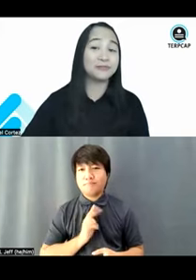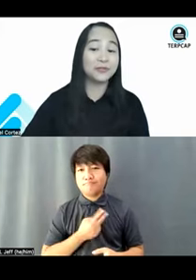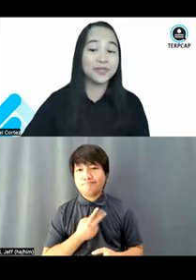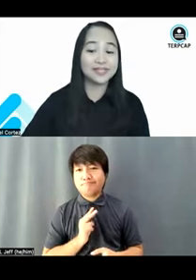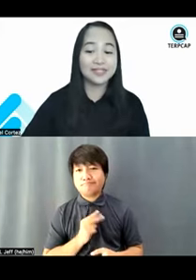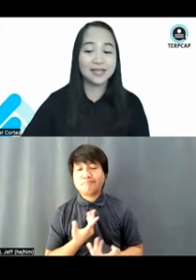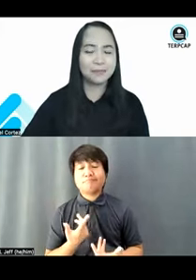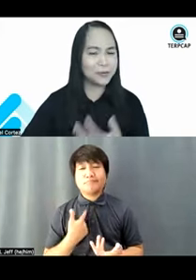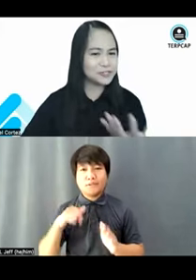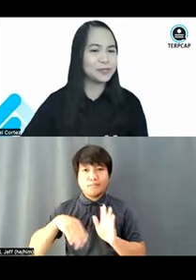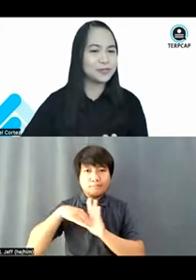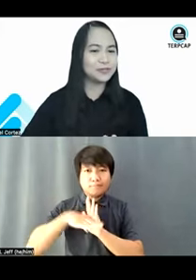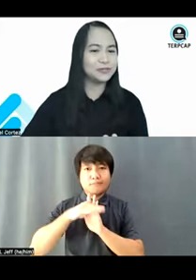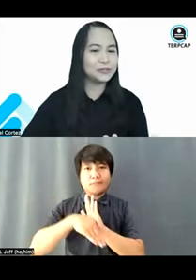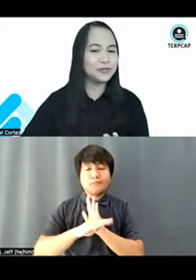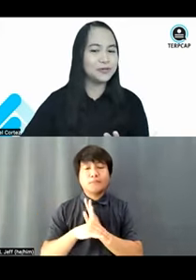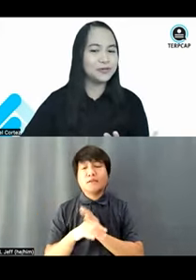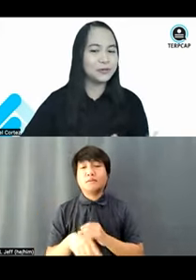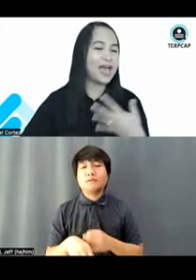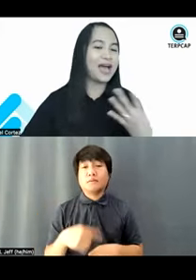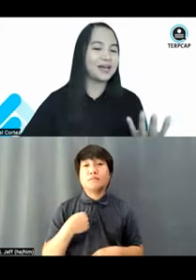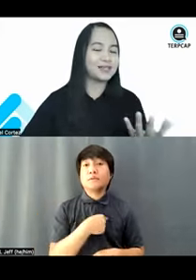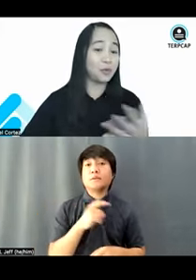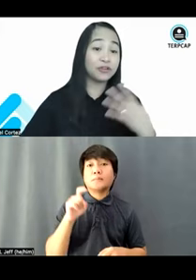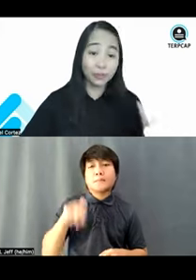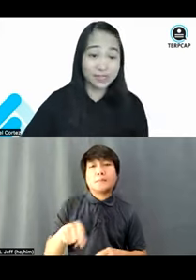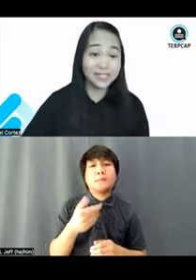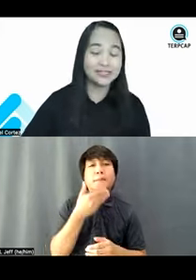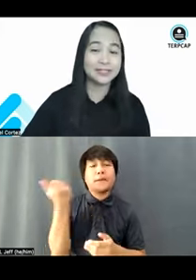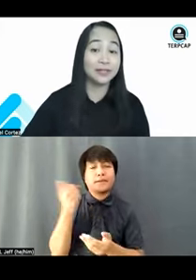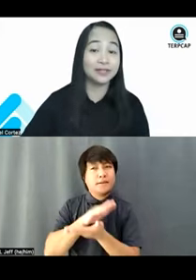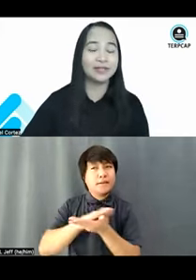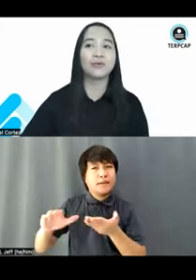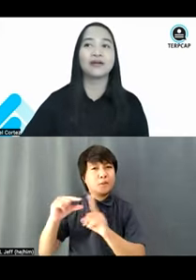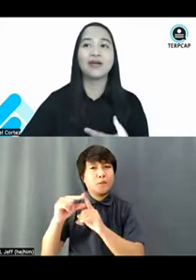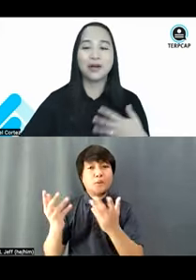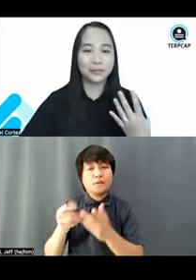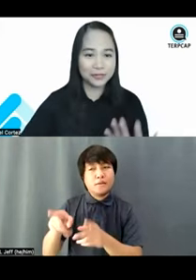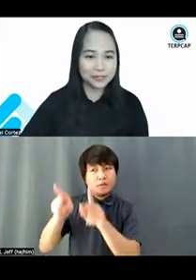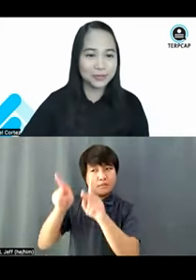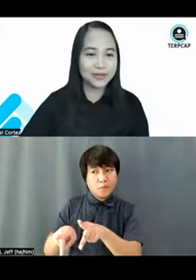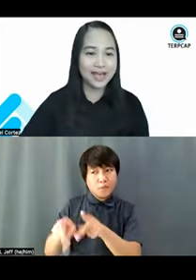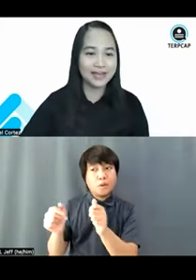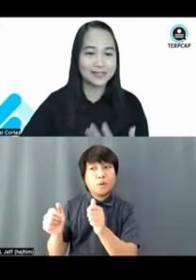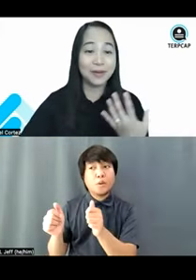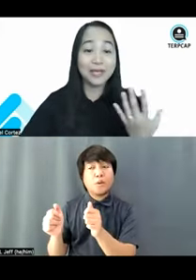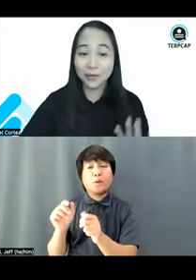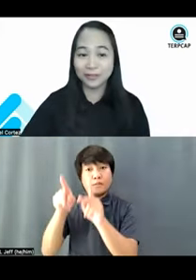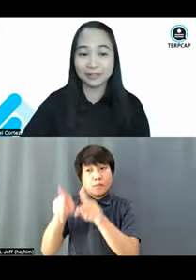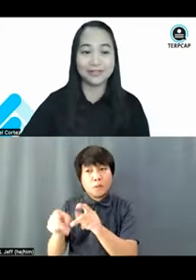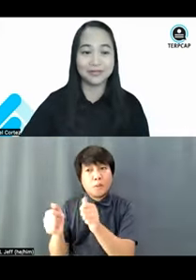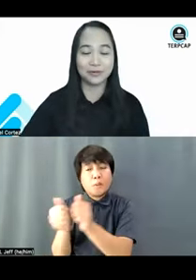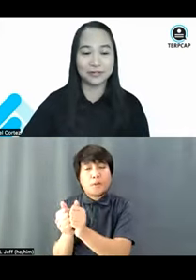respectful, we can say a person who has orthopedic disability or a person who has